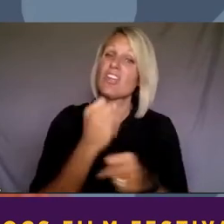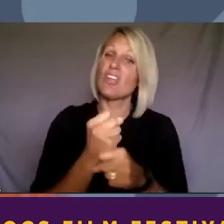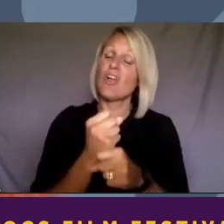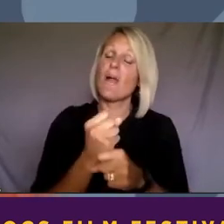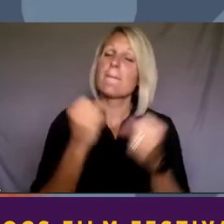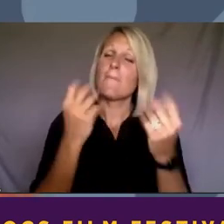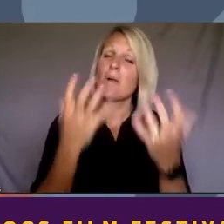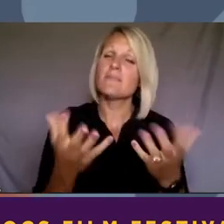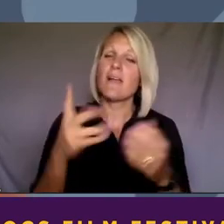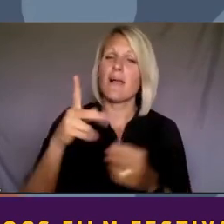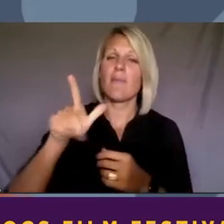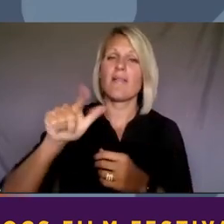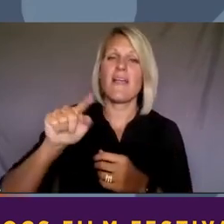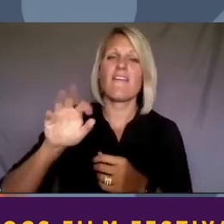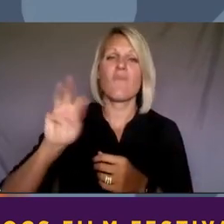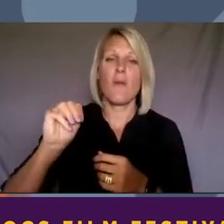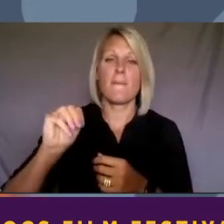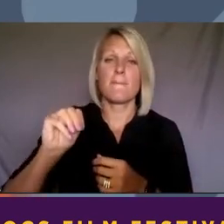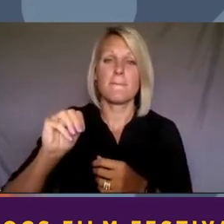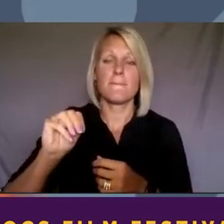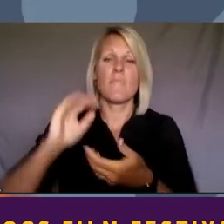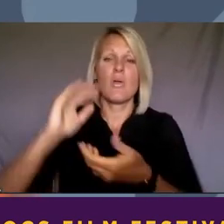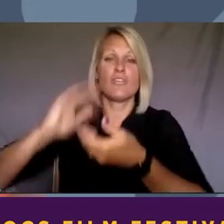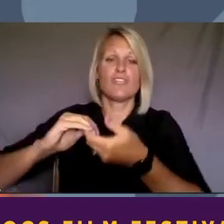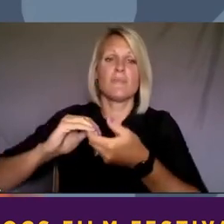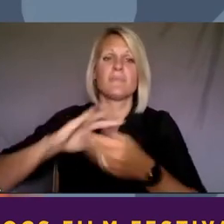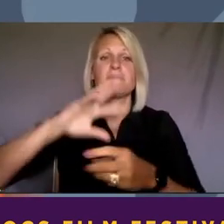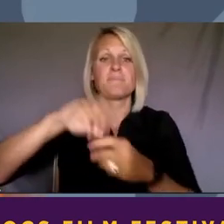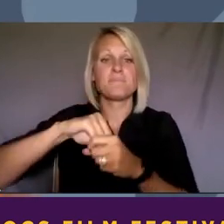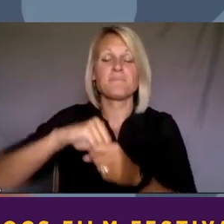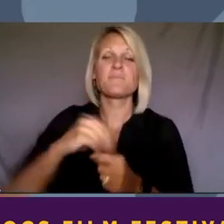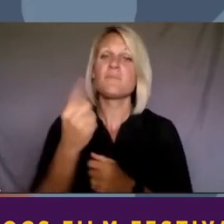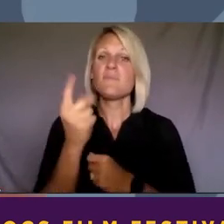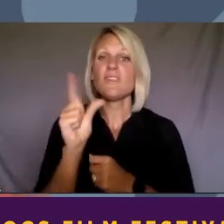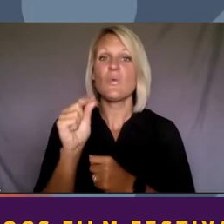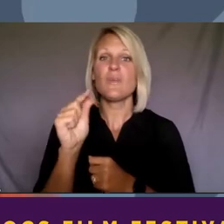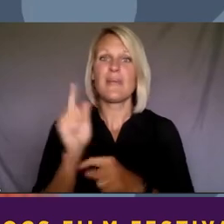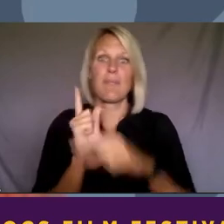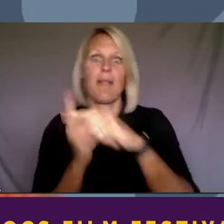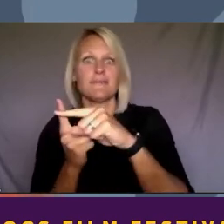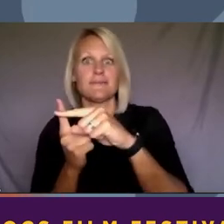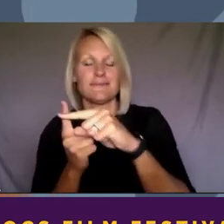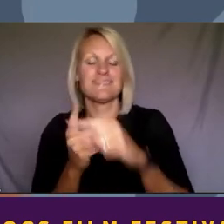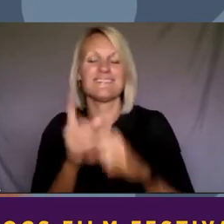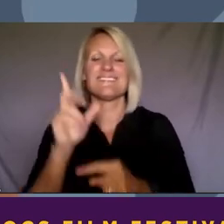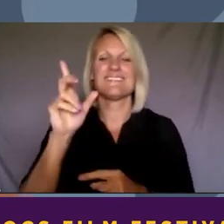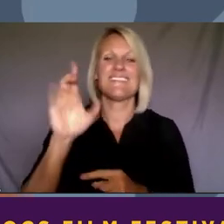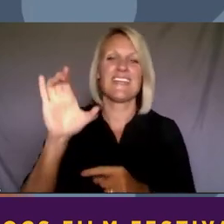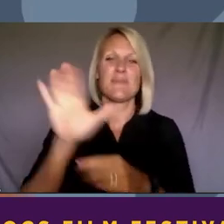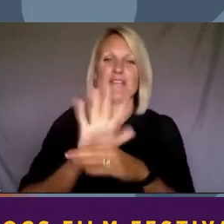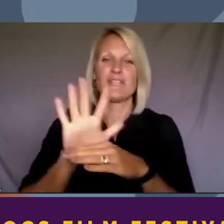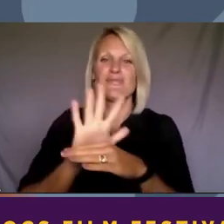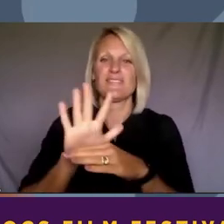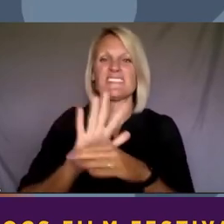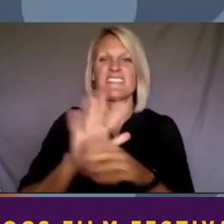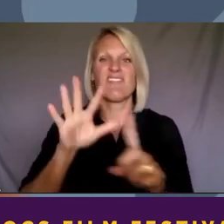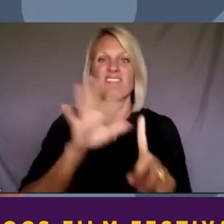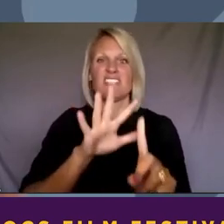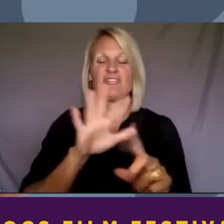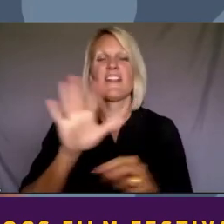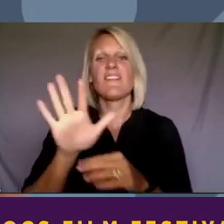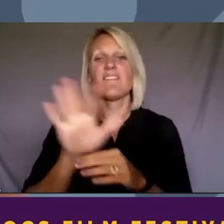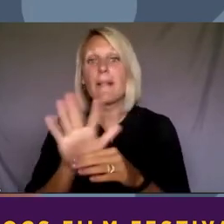partnership combining 20 plus, and I'm sure there will be plus, documentary features, films,